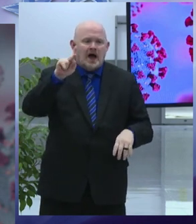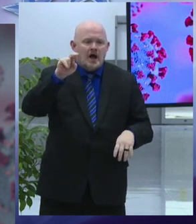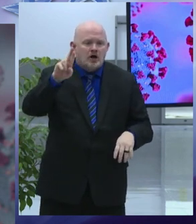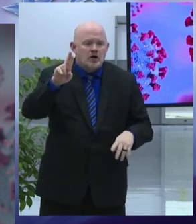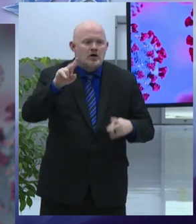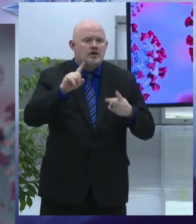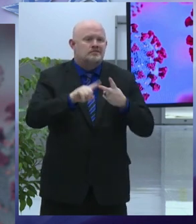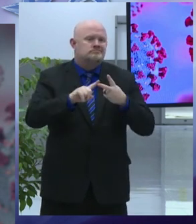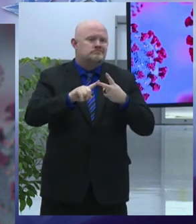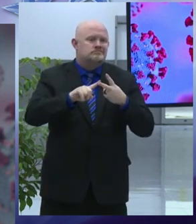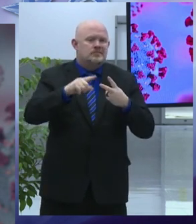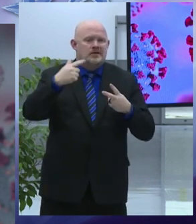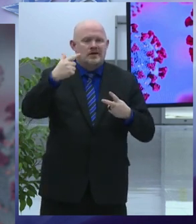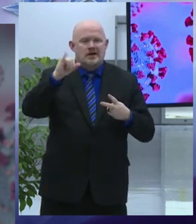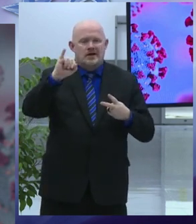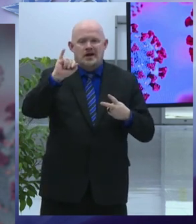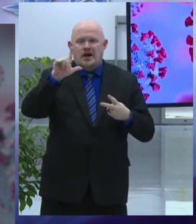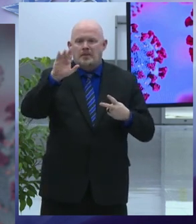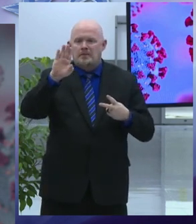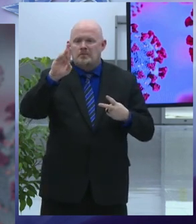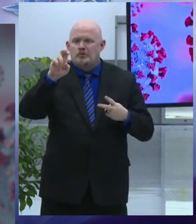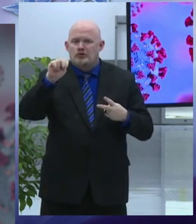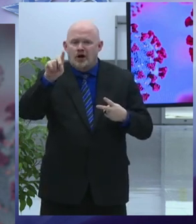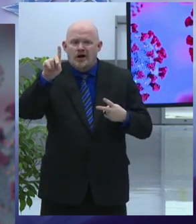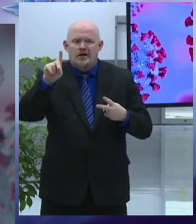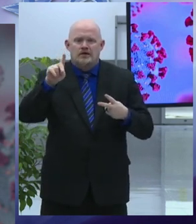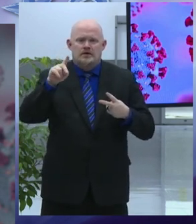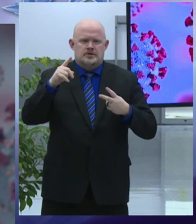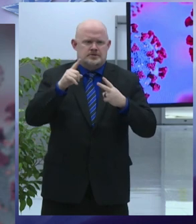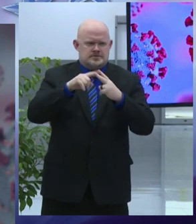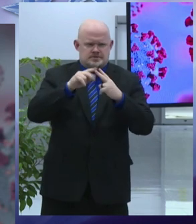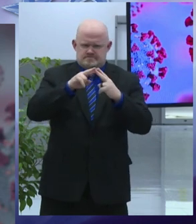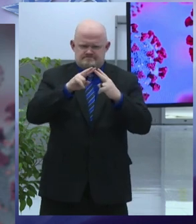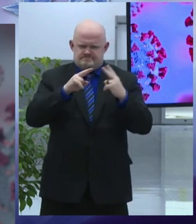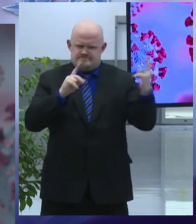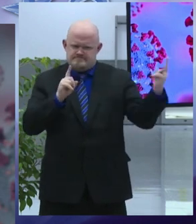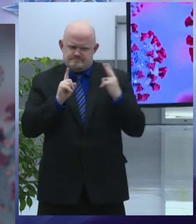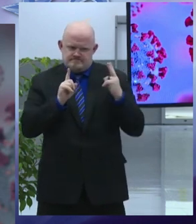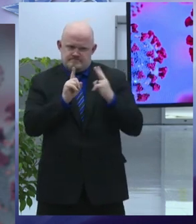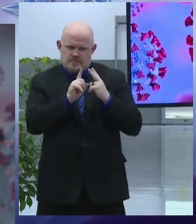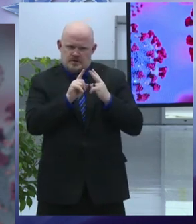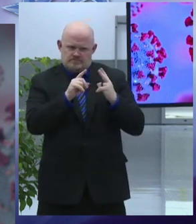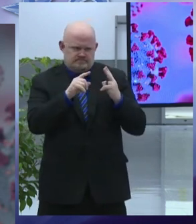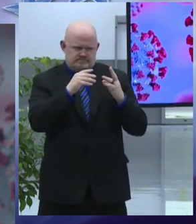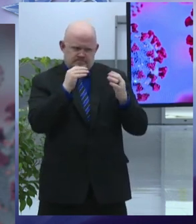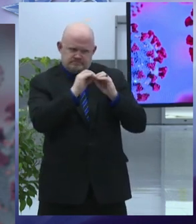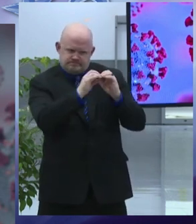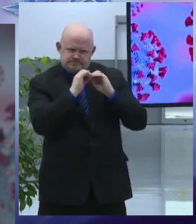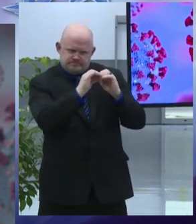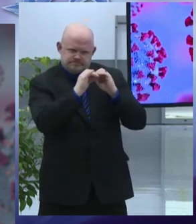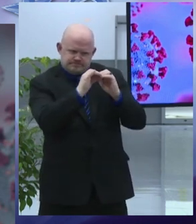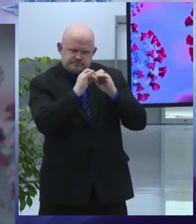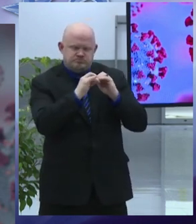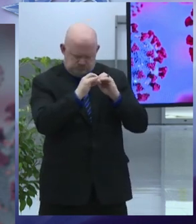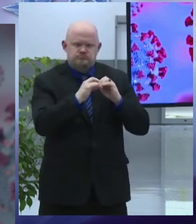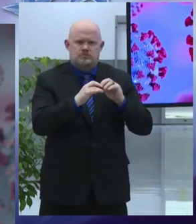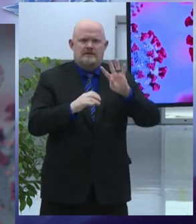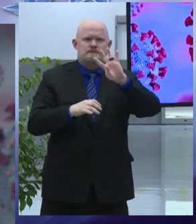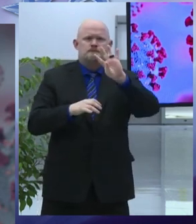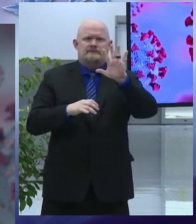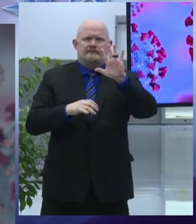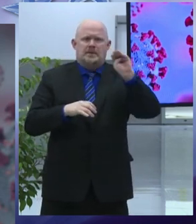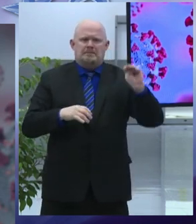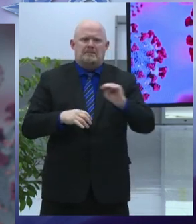coordination with the common council we have already authorized more than 45 million dollars in arpa funding to help people in syracuse and fortify